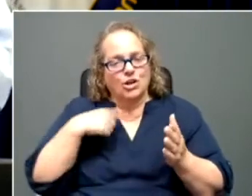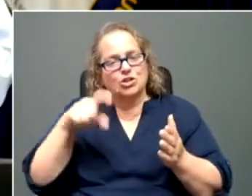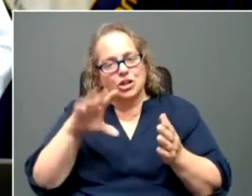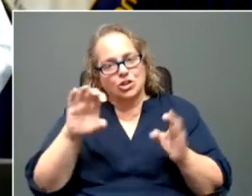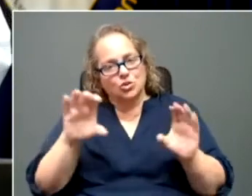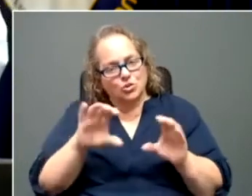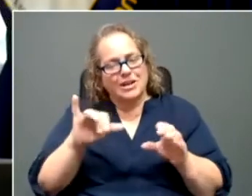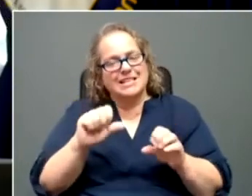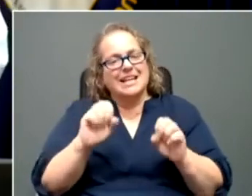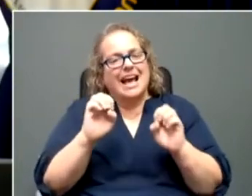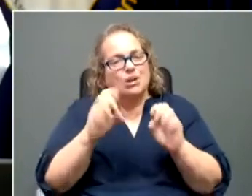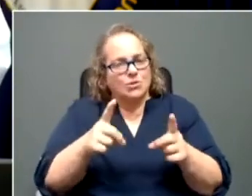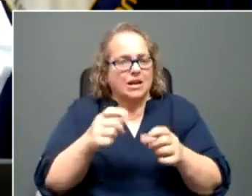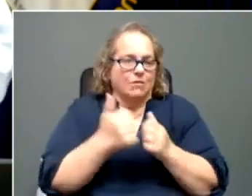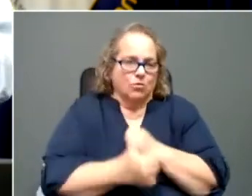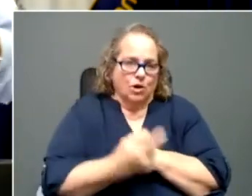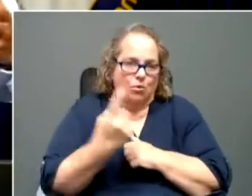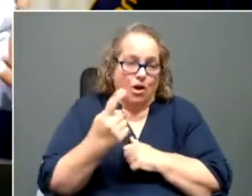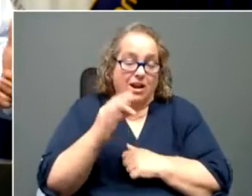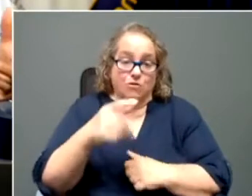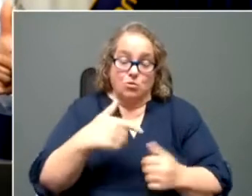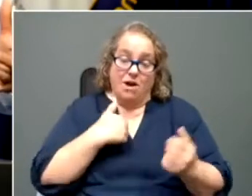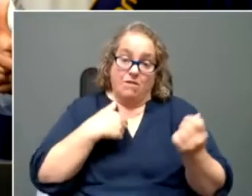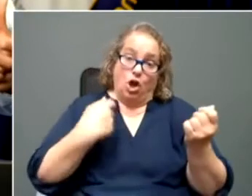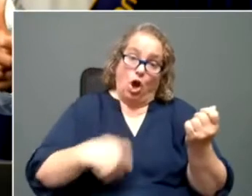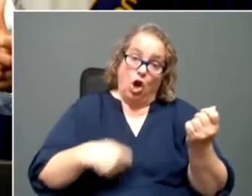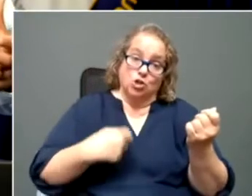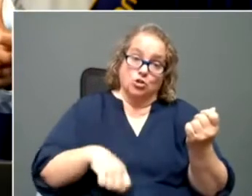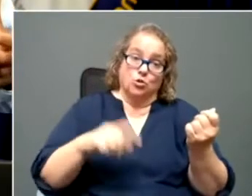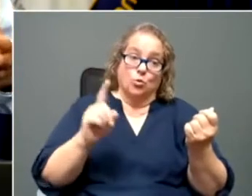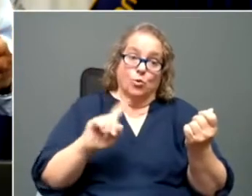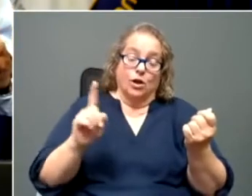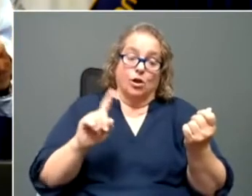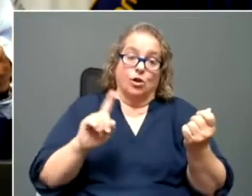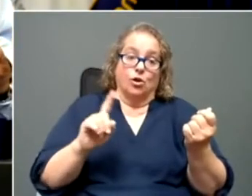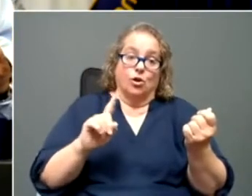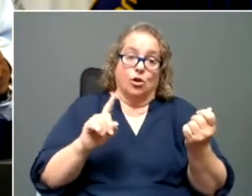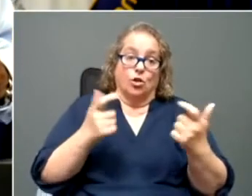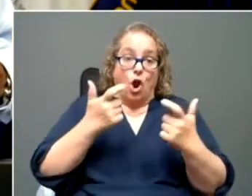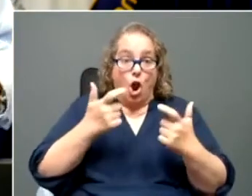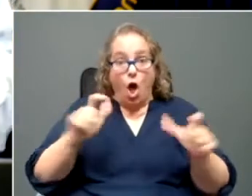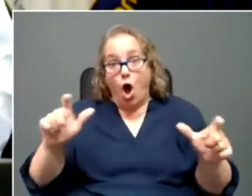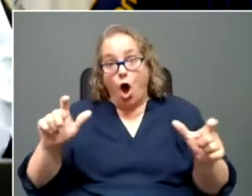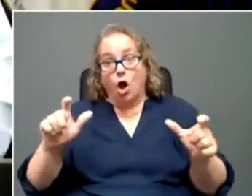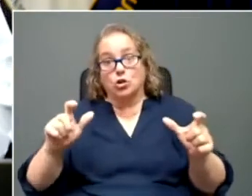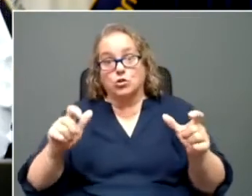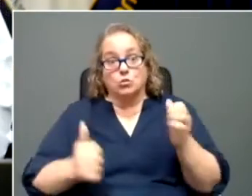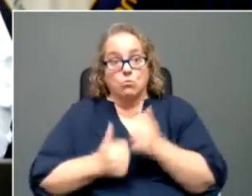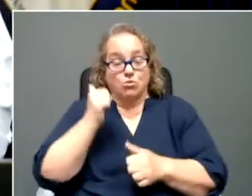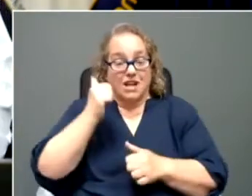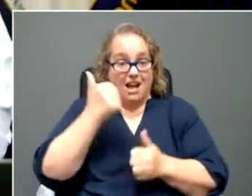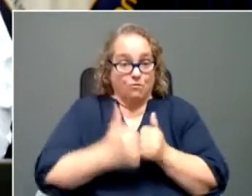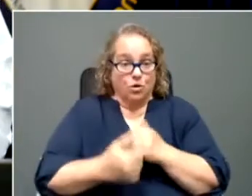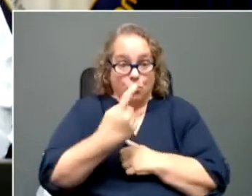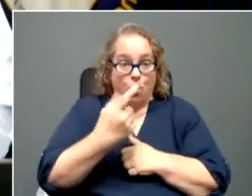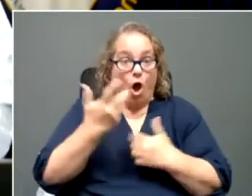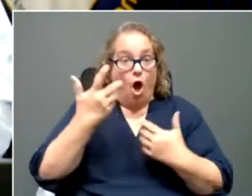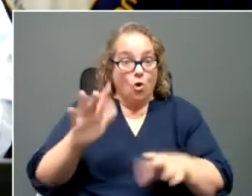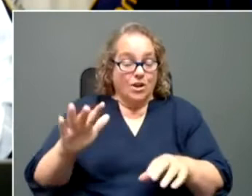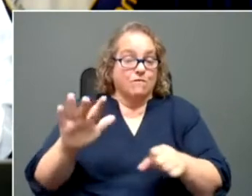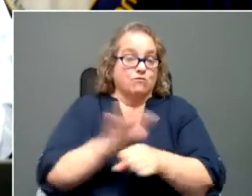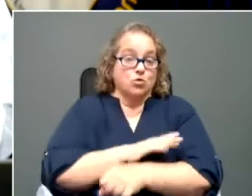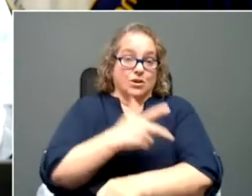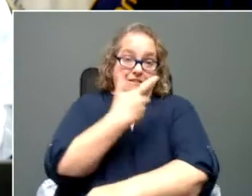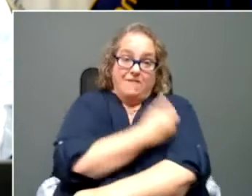Now, if you have a concert where, um, the large and vast majority of everybody is already fully vaccinated and